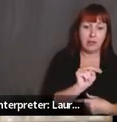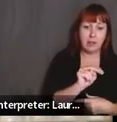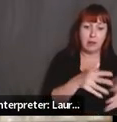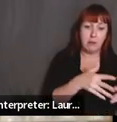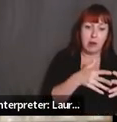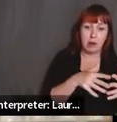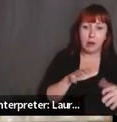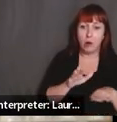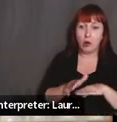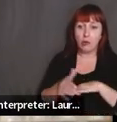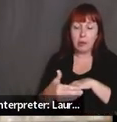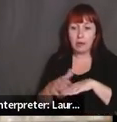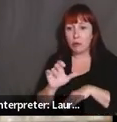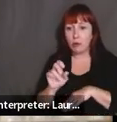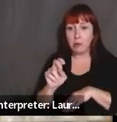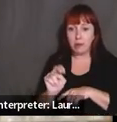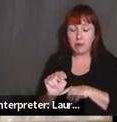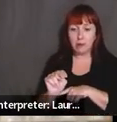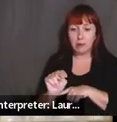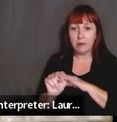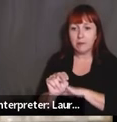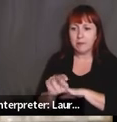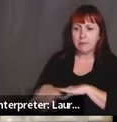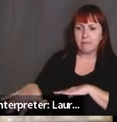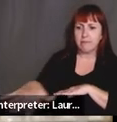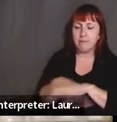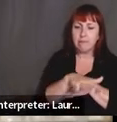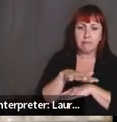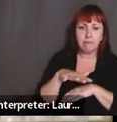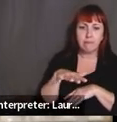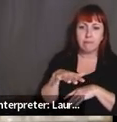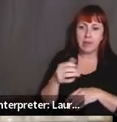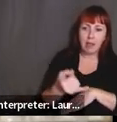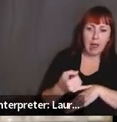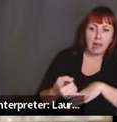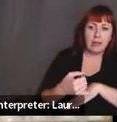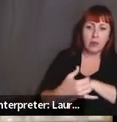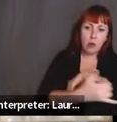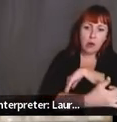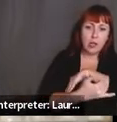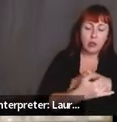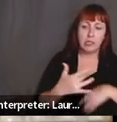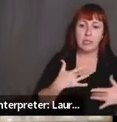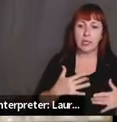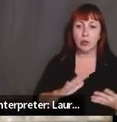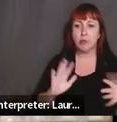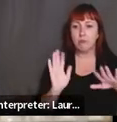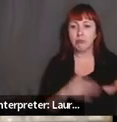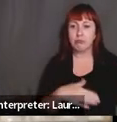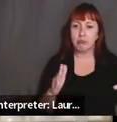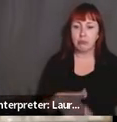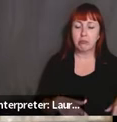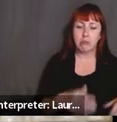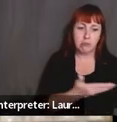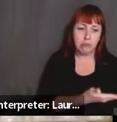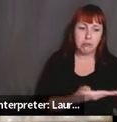making sure that you're including a lot of the countries or islands that aren't always talked about or represented, and also making sure that